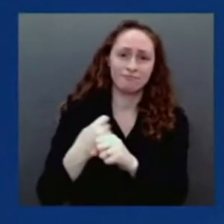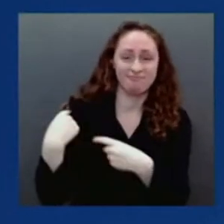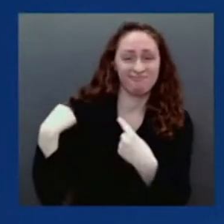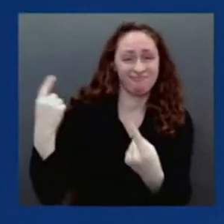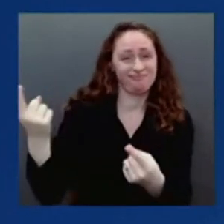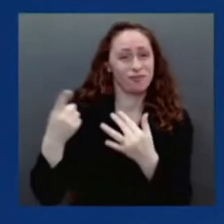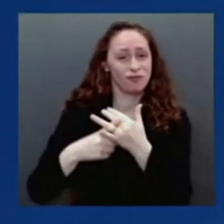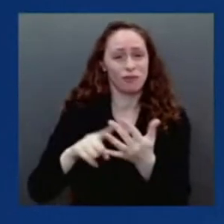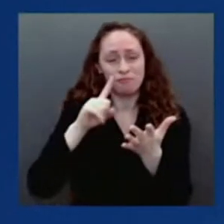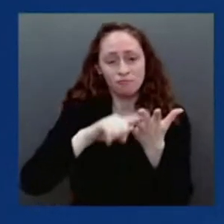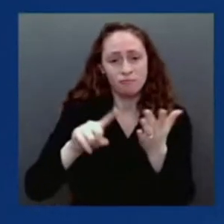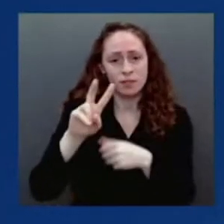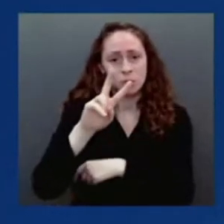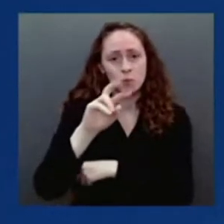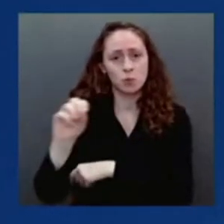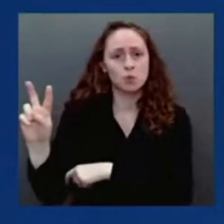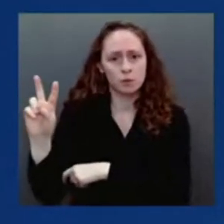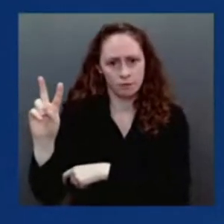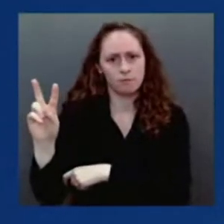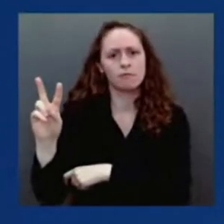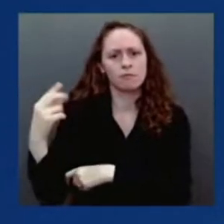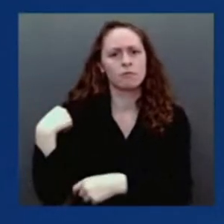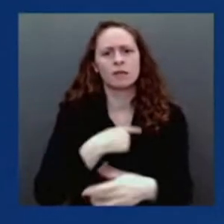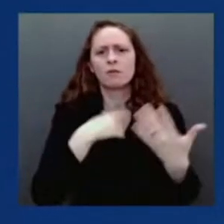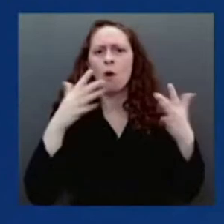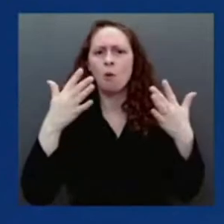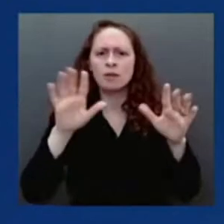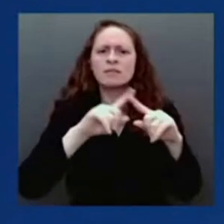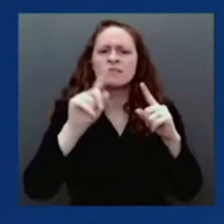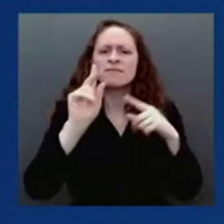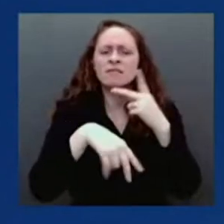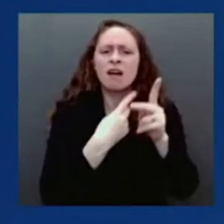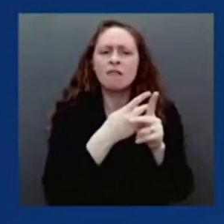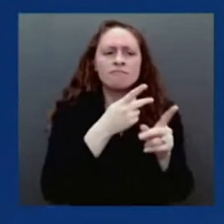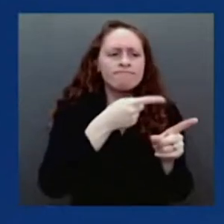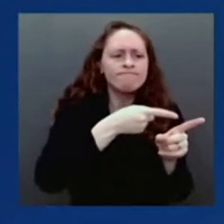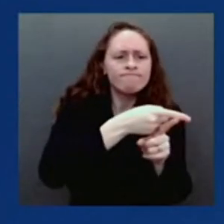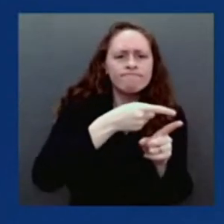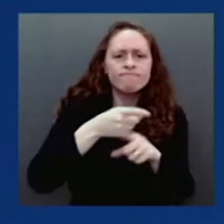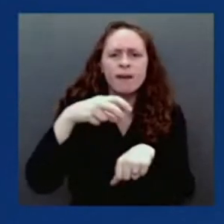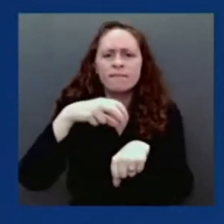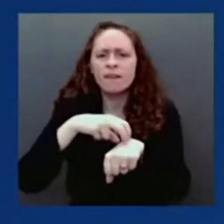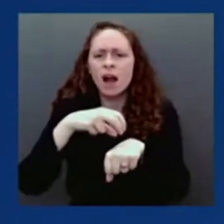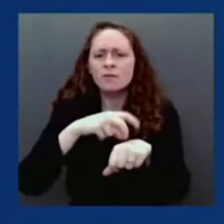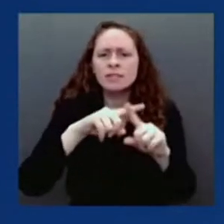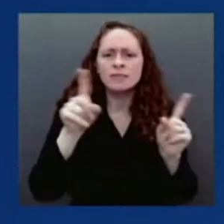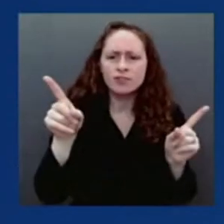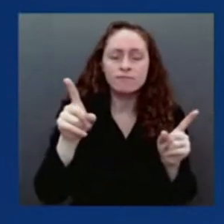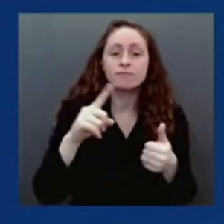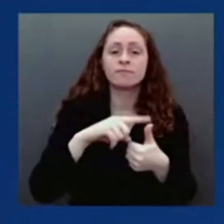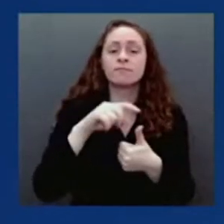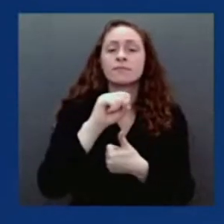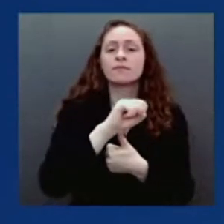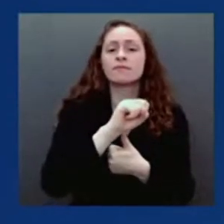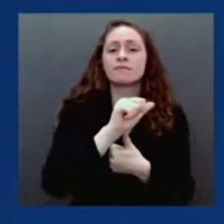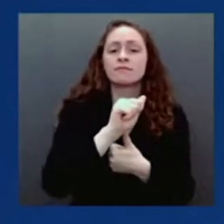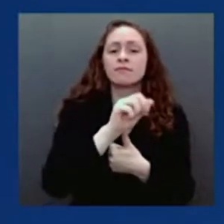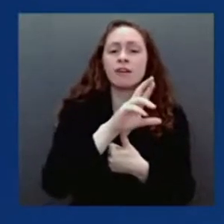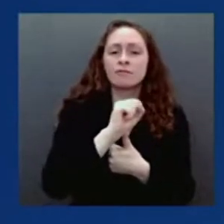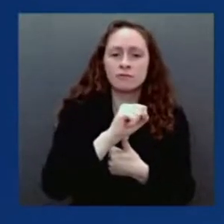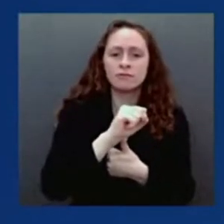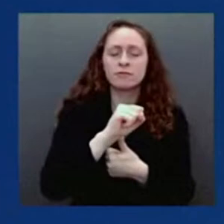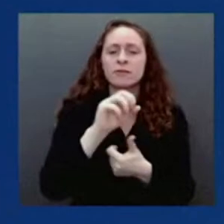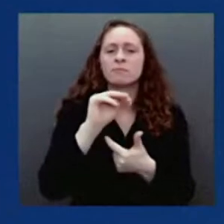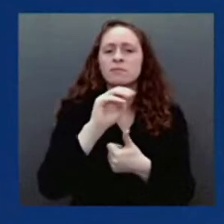outbreaks, SARS, MERS and COVID-19, which we are currently experiencing. However, since September of 2020,